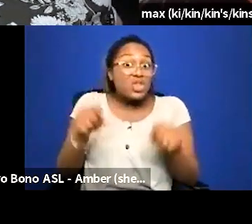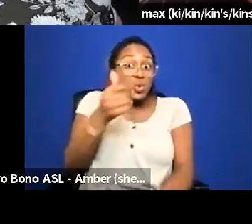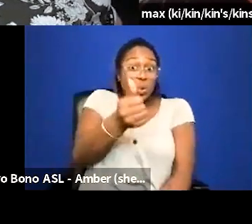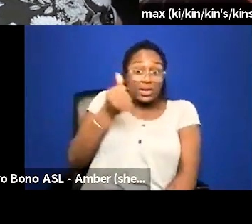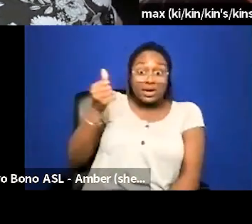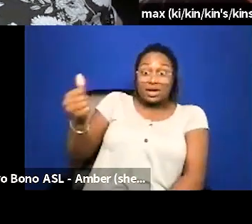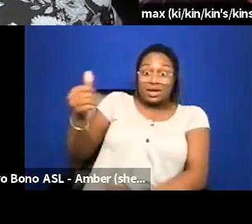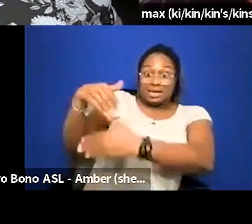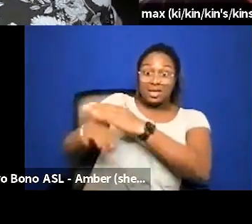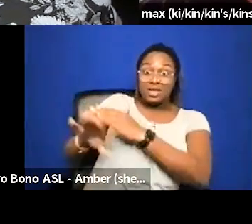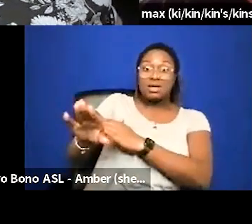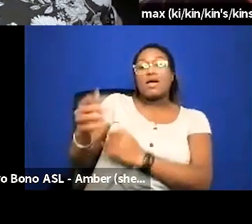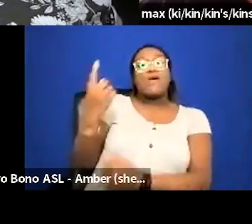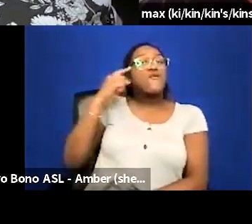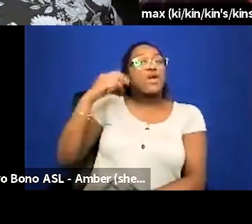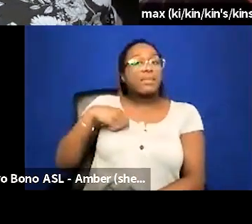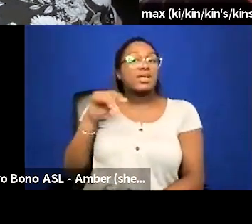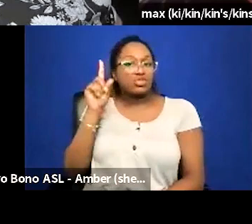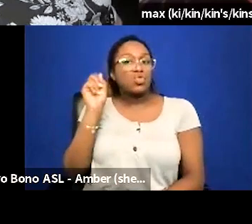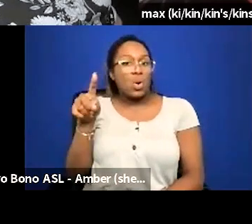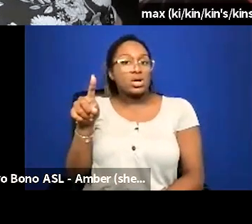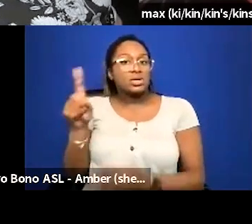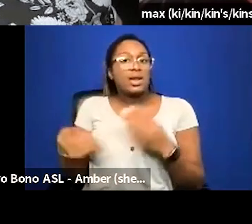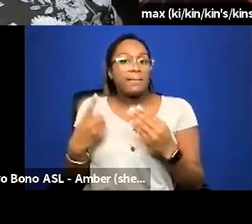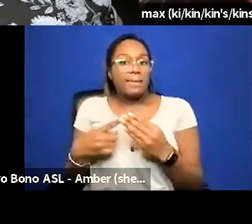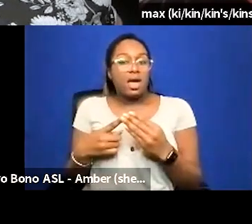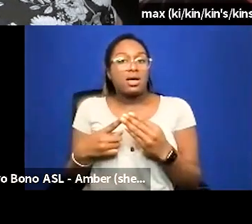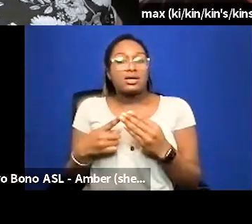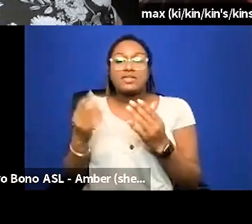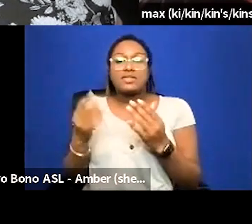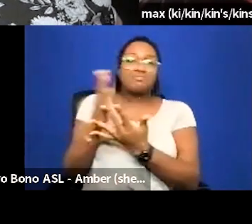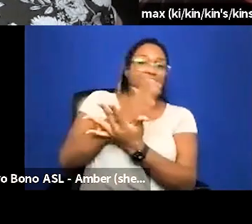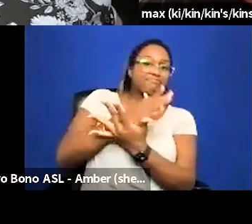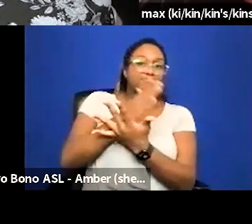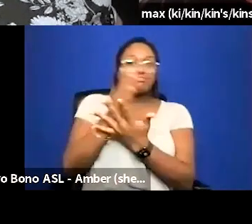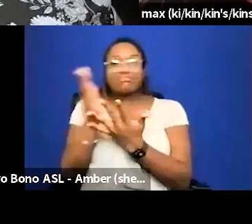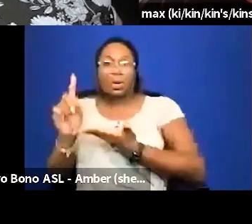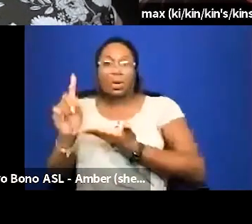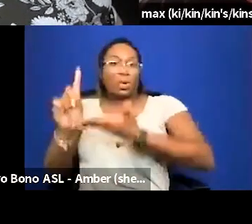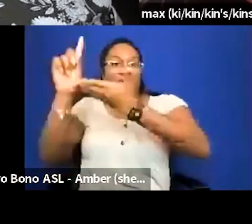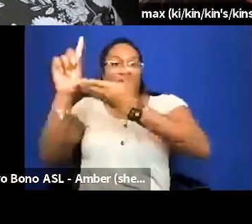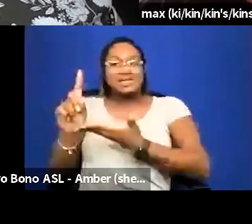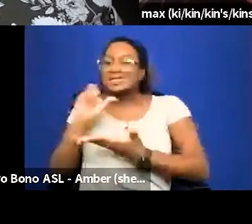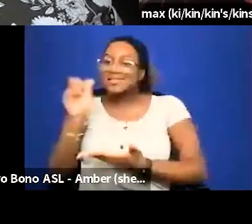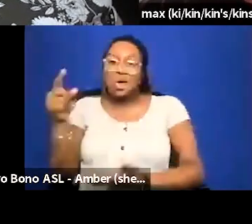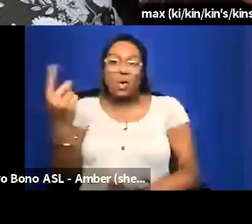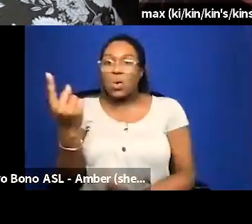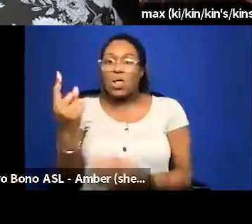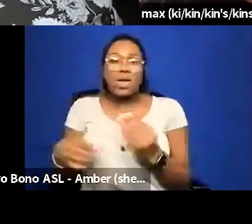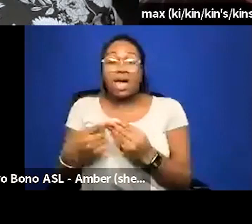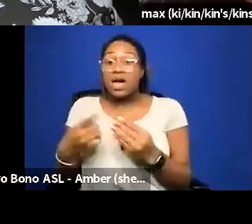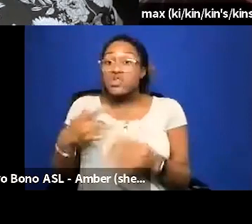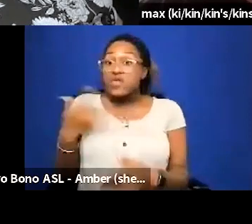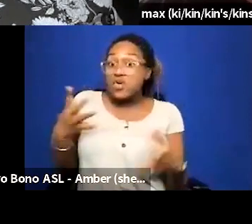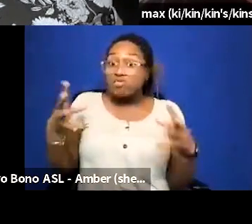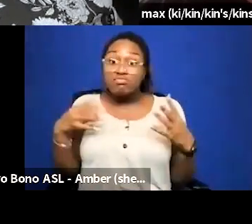that's for me that's one the one of the questions about the sort of scale of privilege is is not just the sort of like do you feel welcome there but